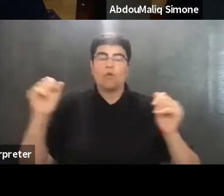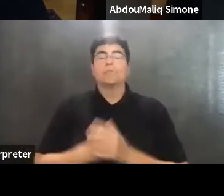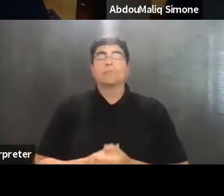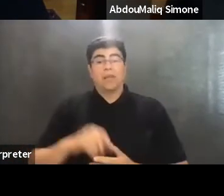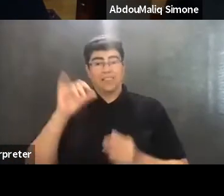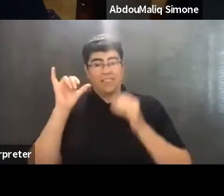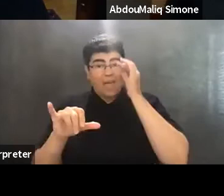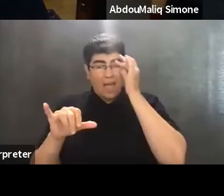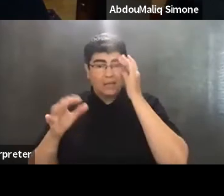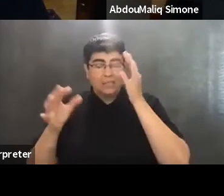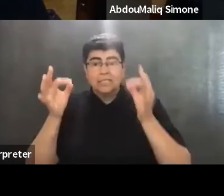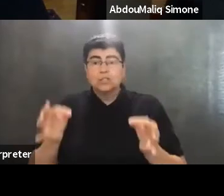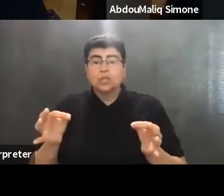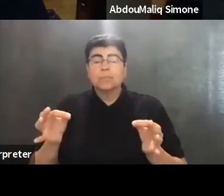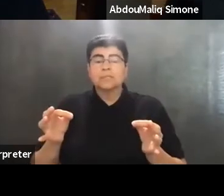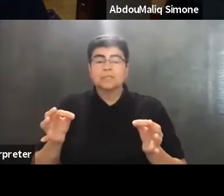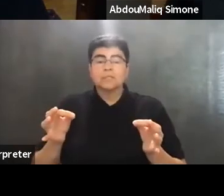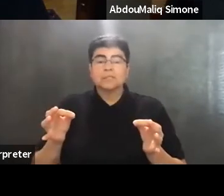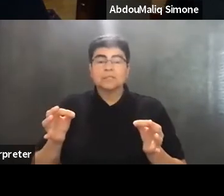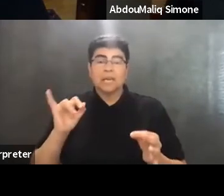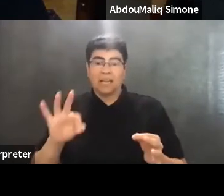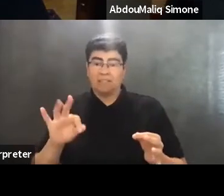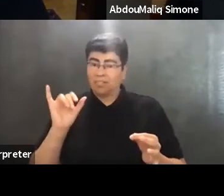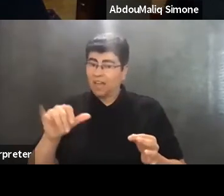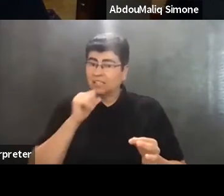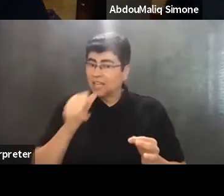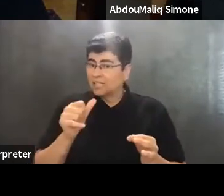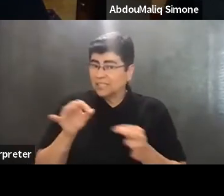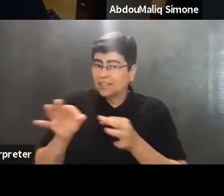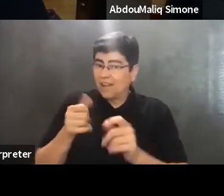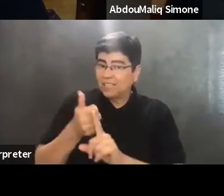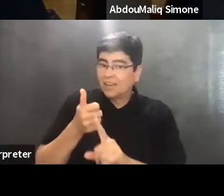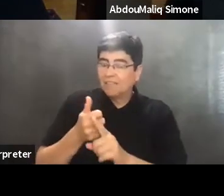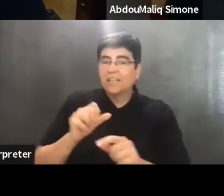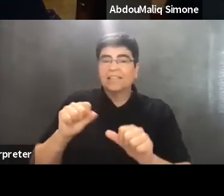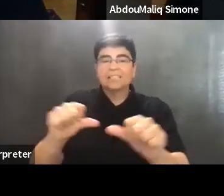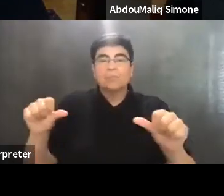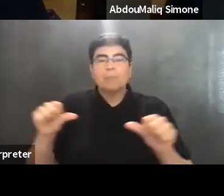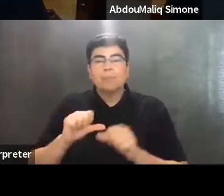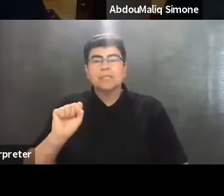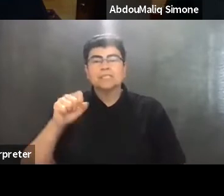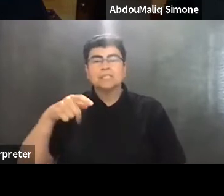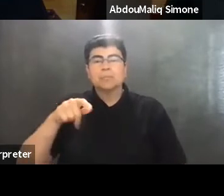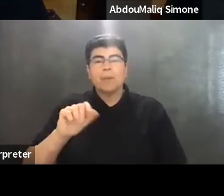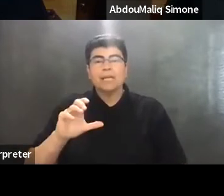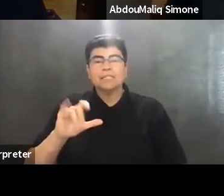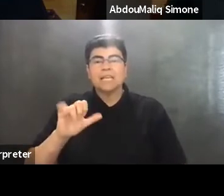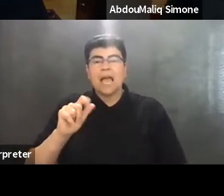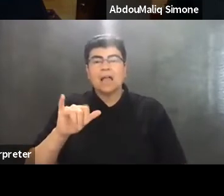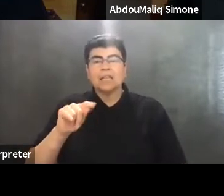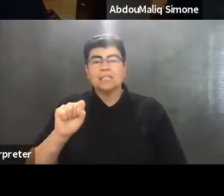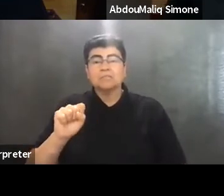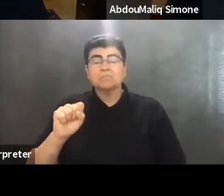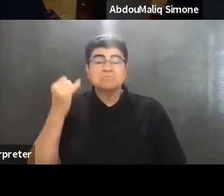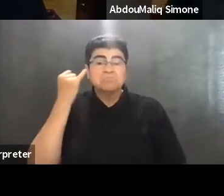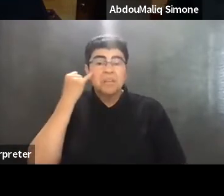then determines, if it does not define, the spatialities that people live, whether they're